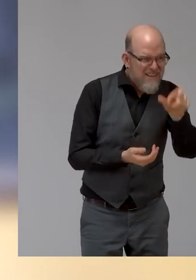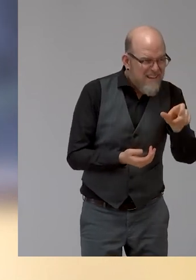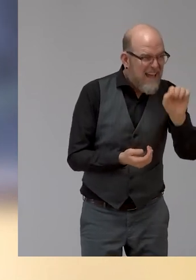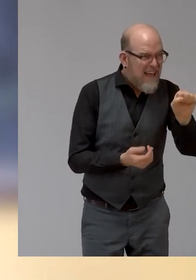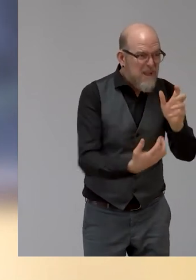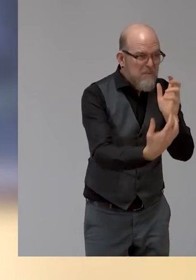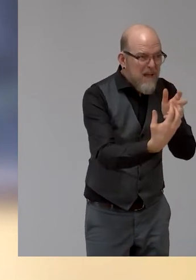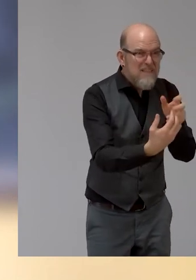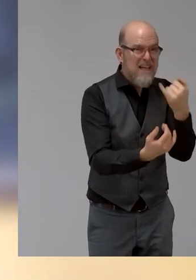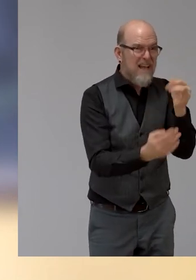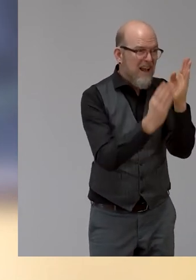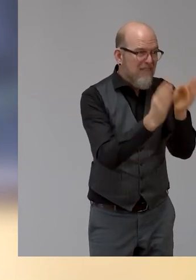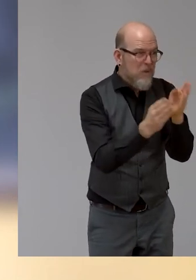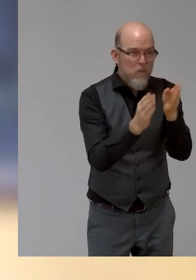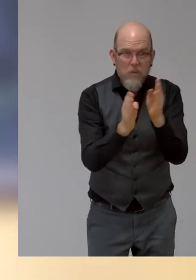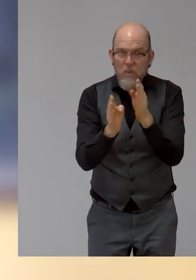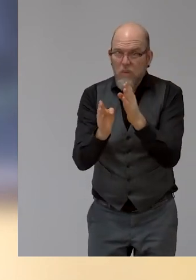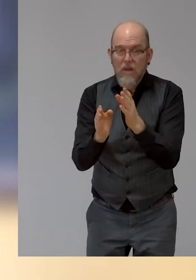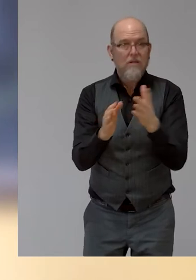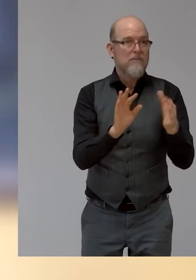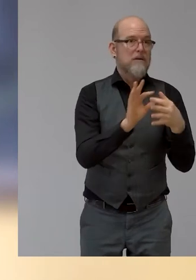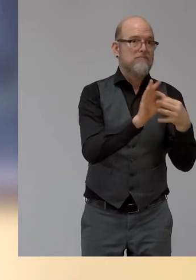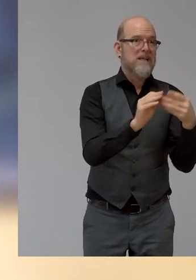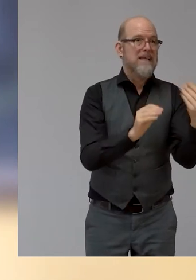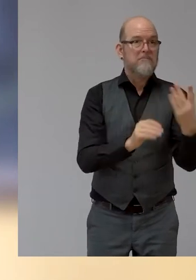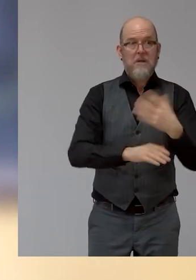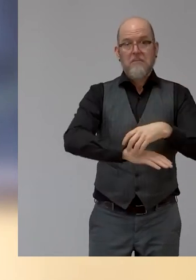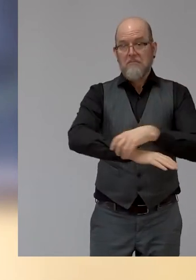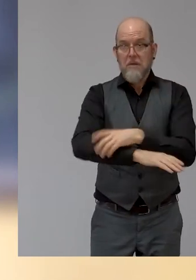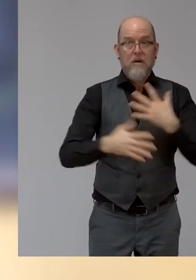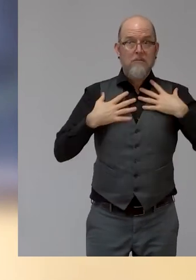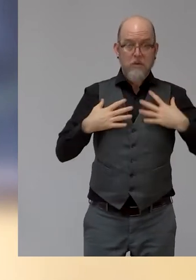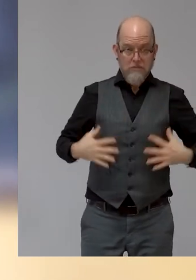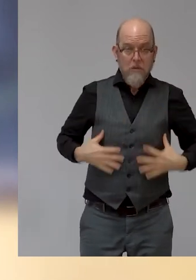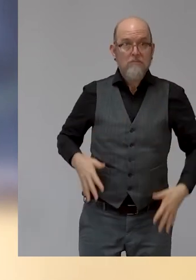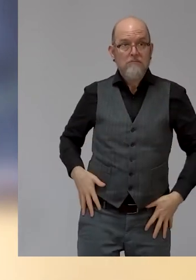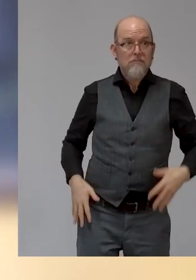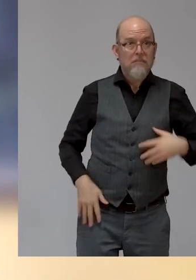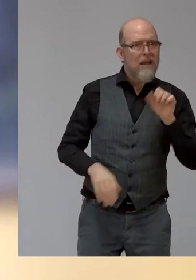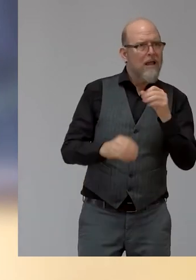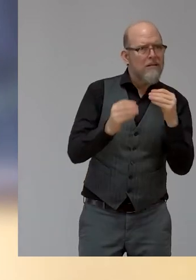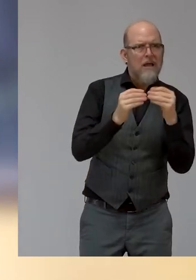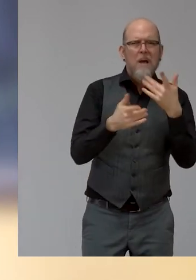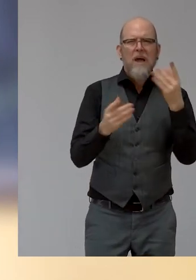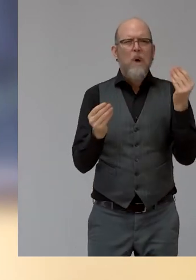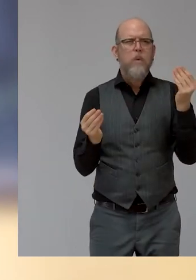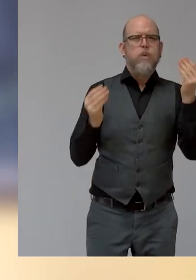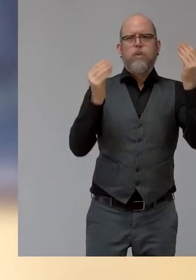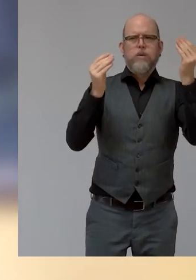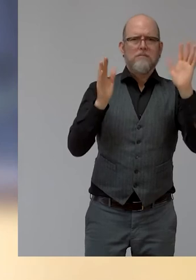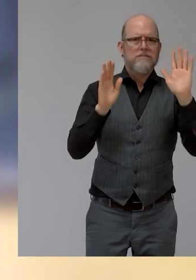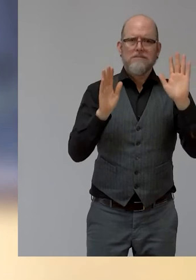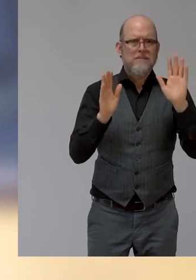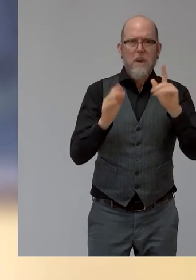as prosthesis goes, I think customization has been exaggerated. The need for customization does not exist in